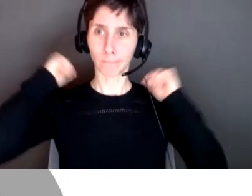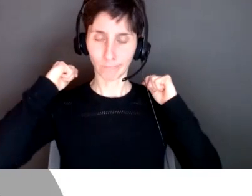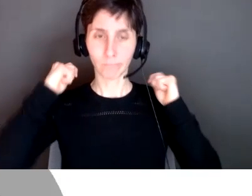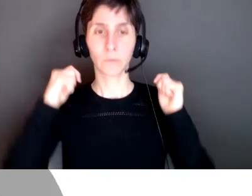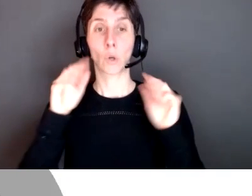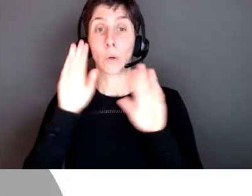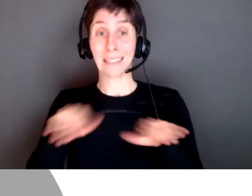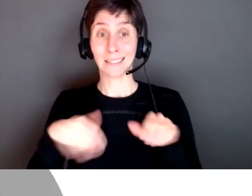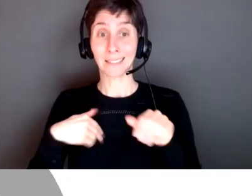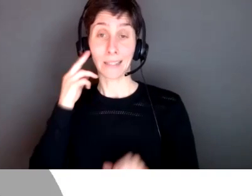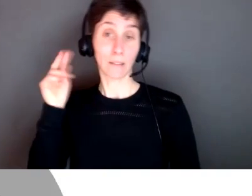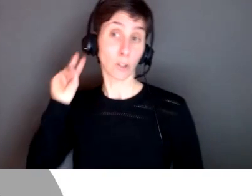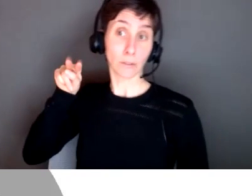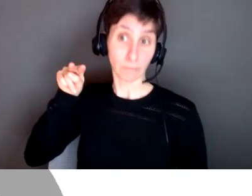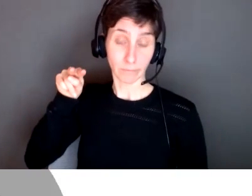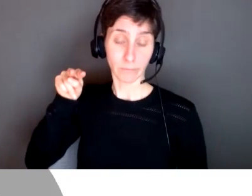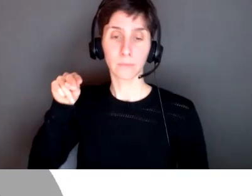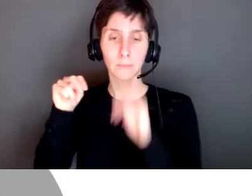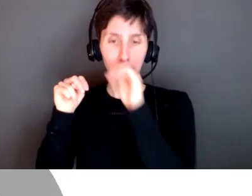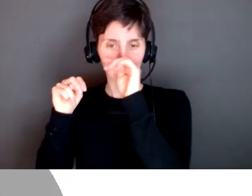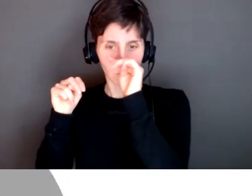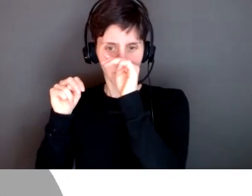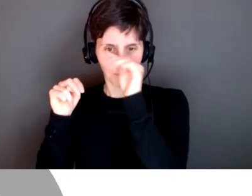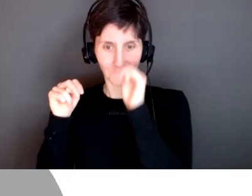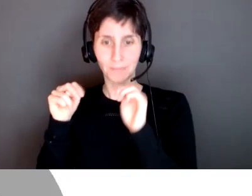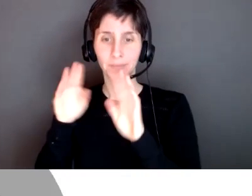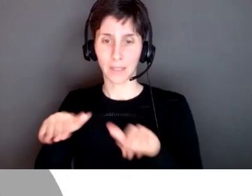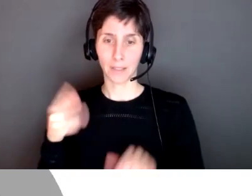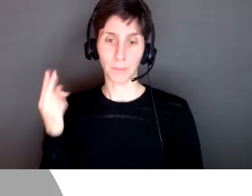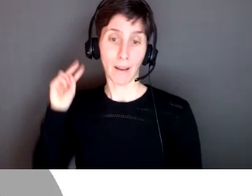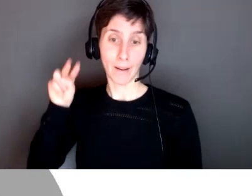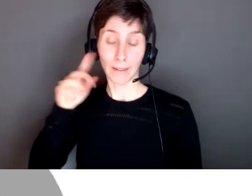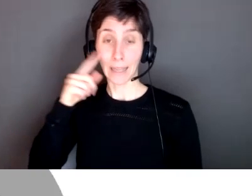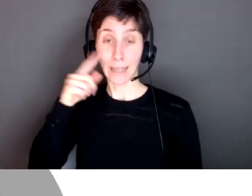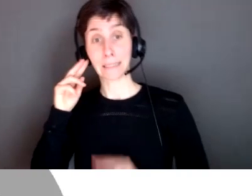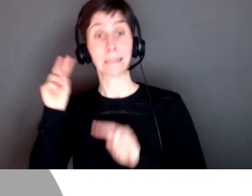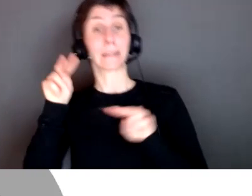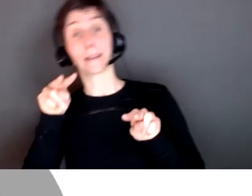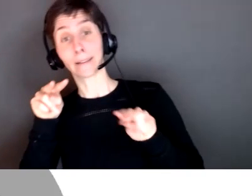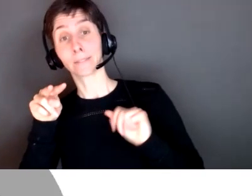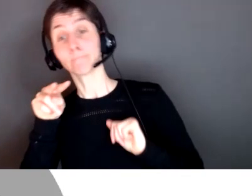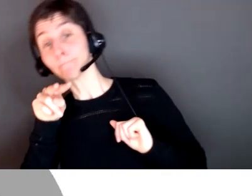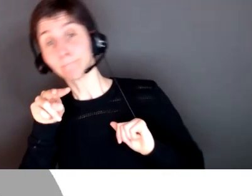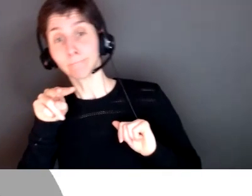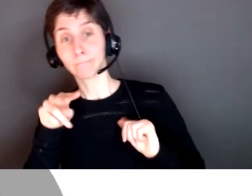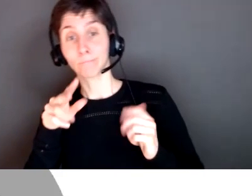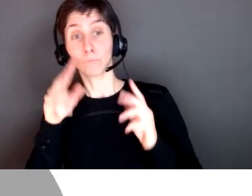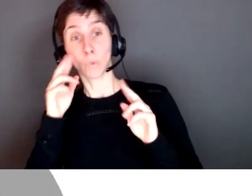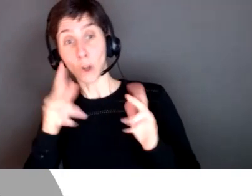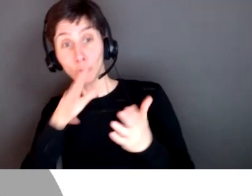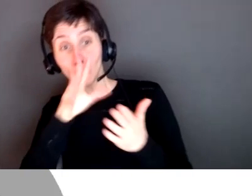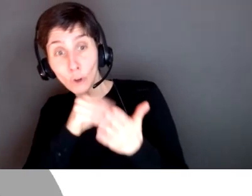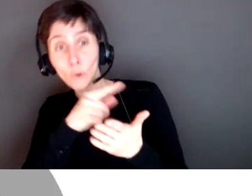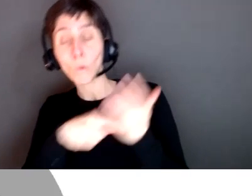then face uh are they're they're behind their mothers in their bags so they're able to see what their mothers are